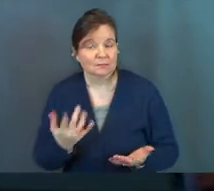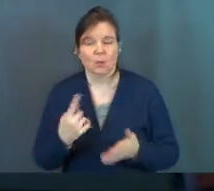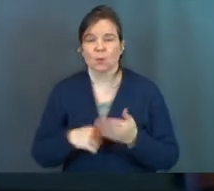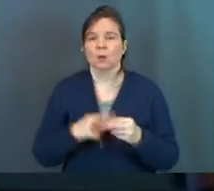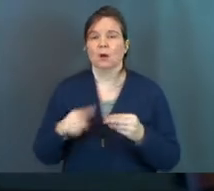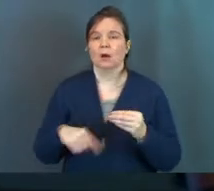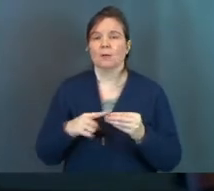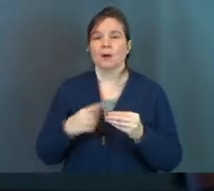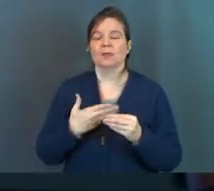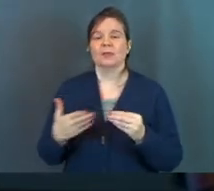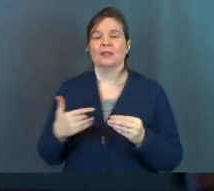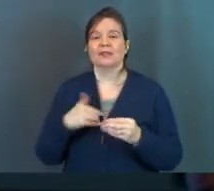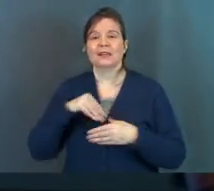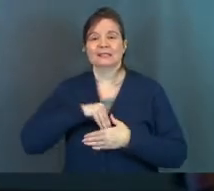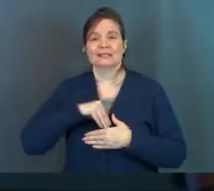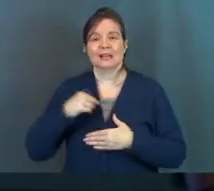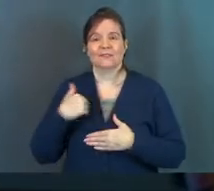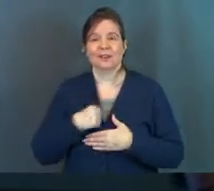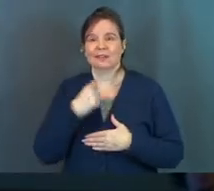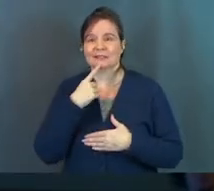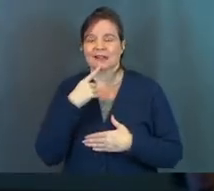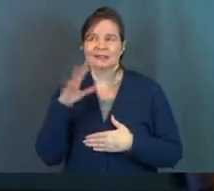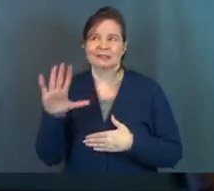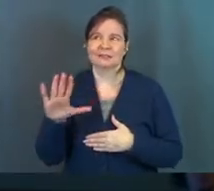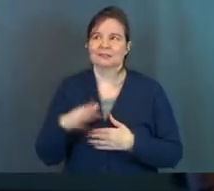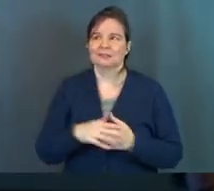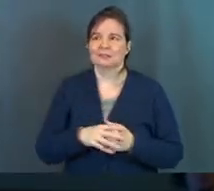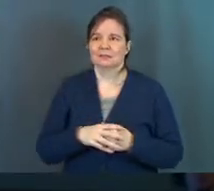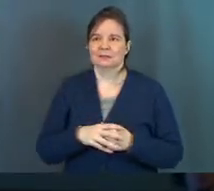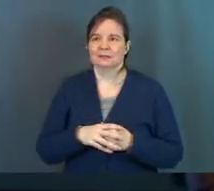What about the thing that's inside of us that says, you know,